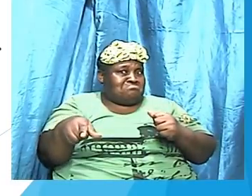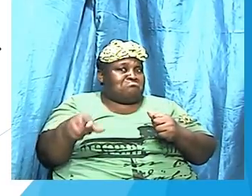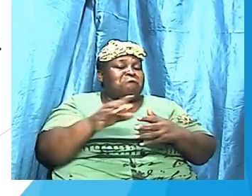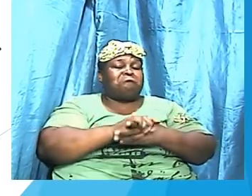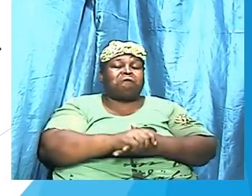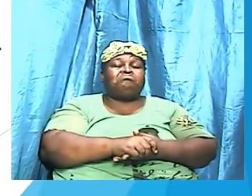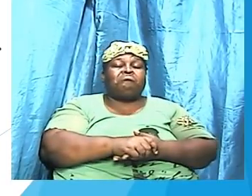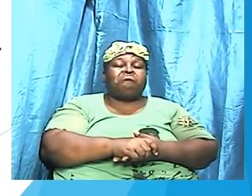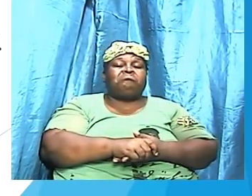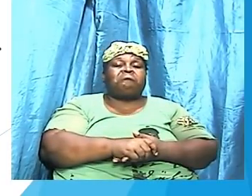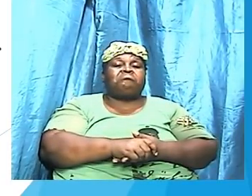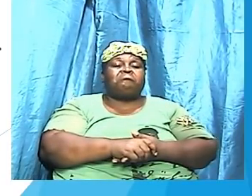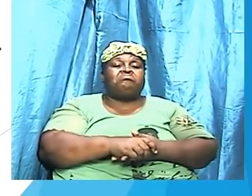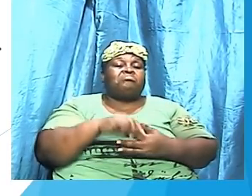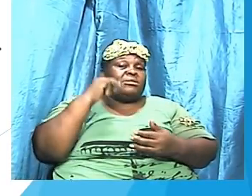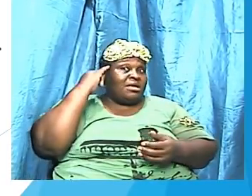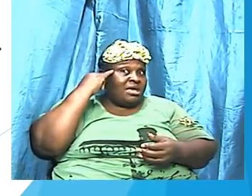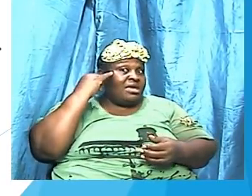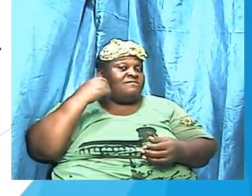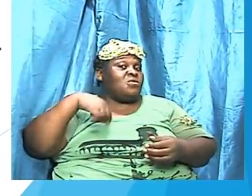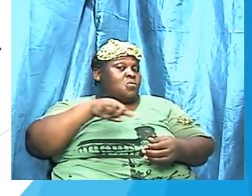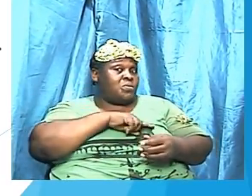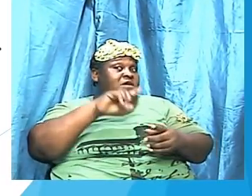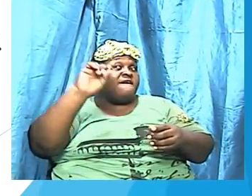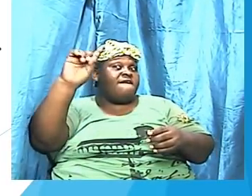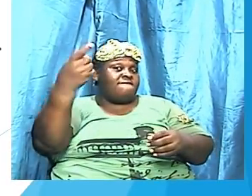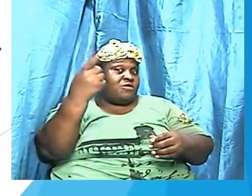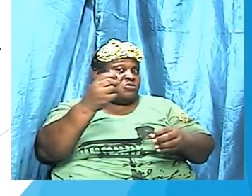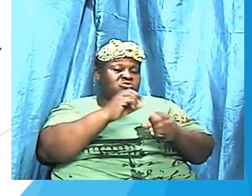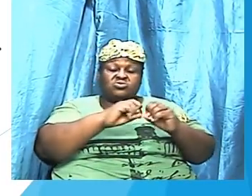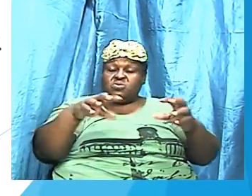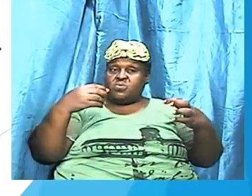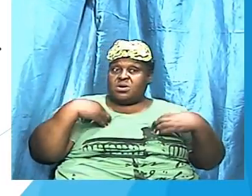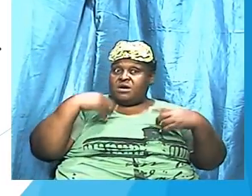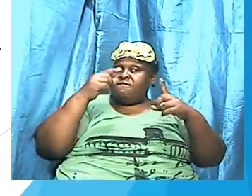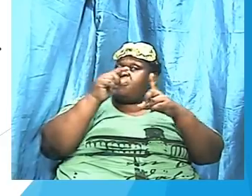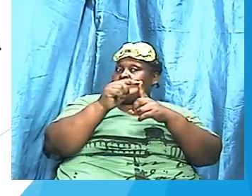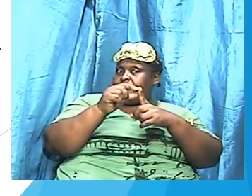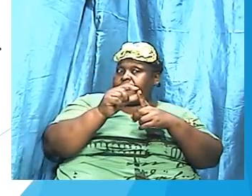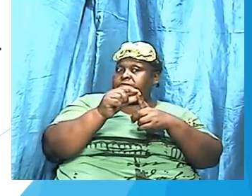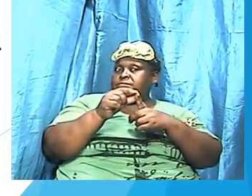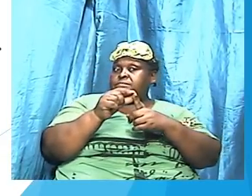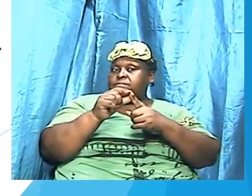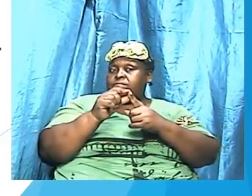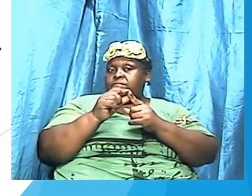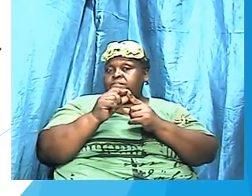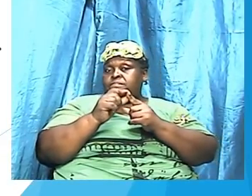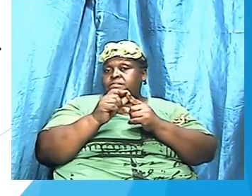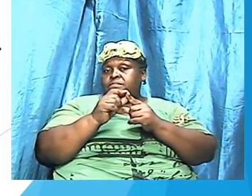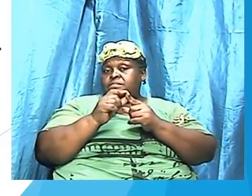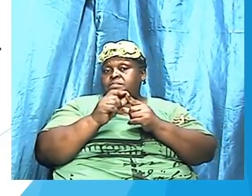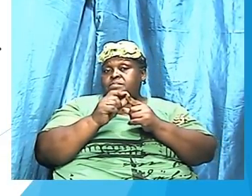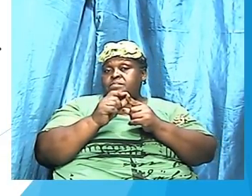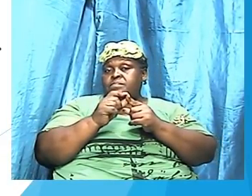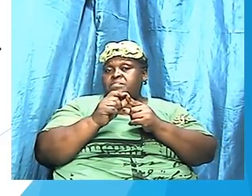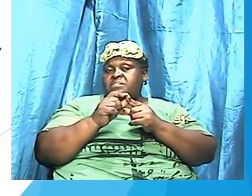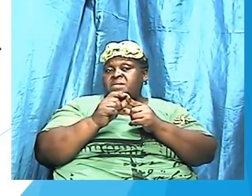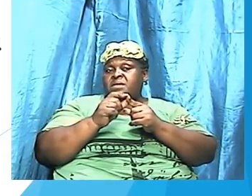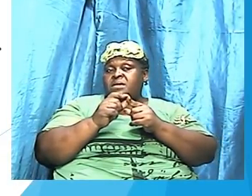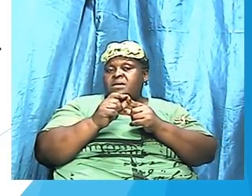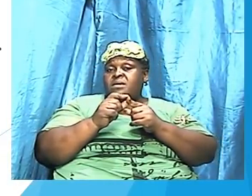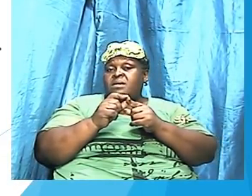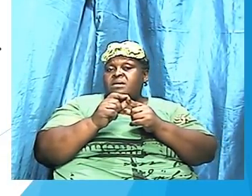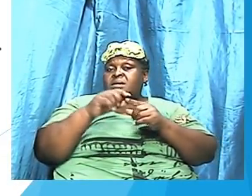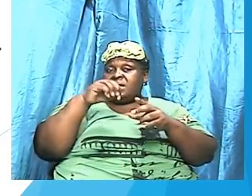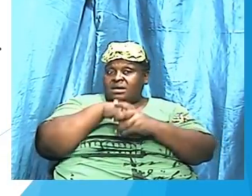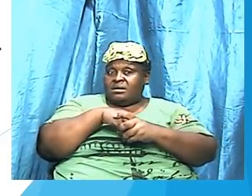if we first don't have the word resting in our